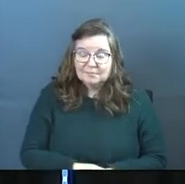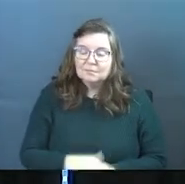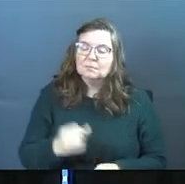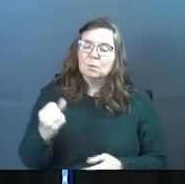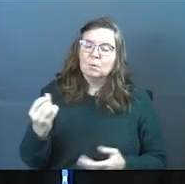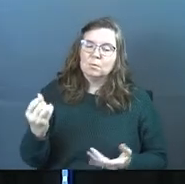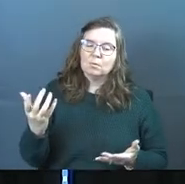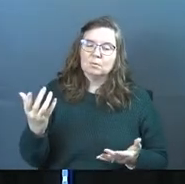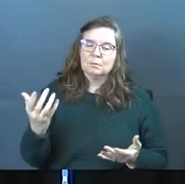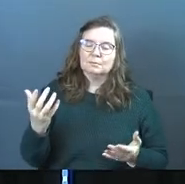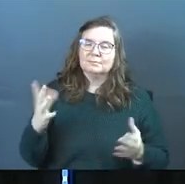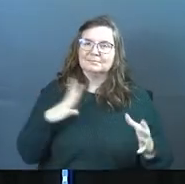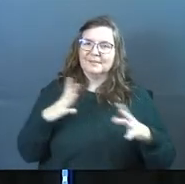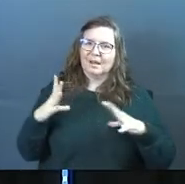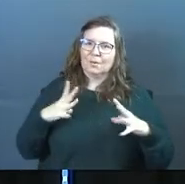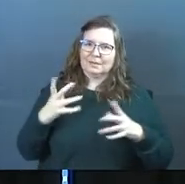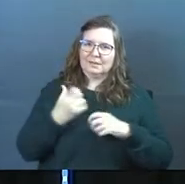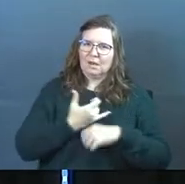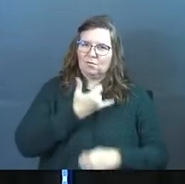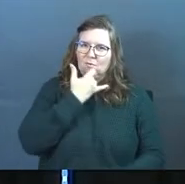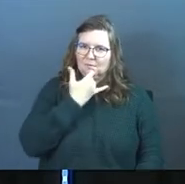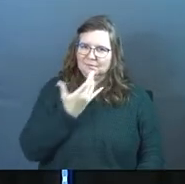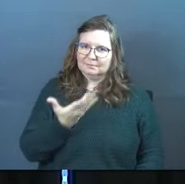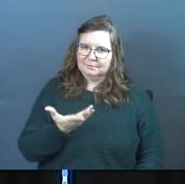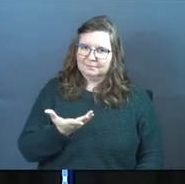So Hollywood gets that wrong.